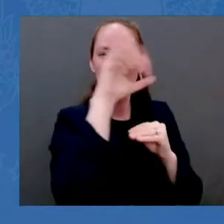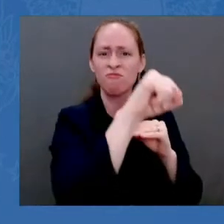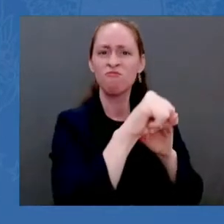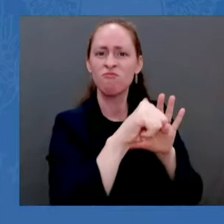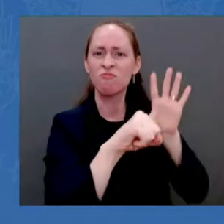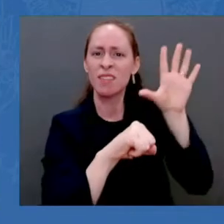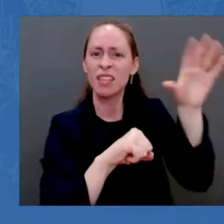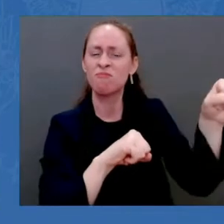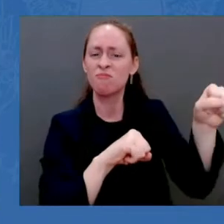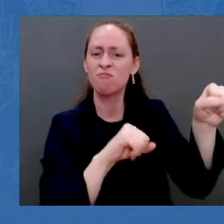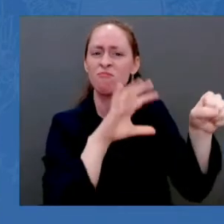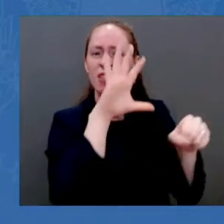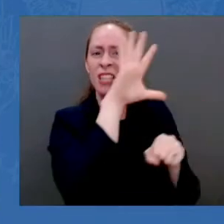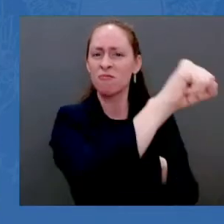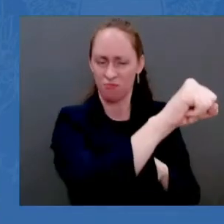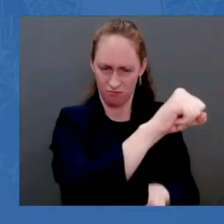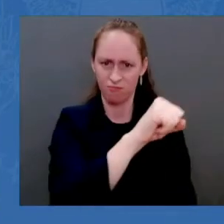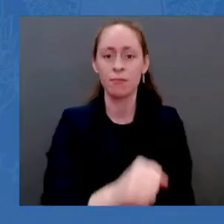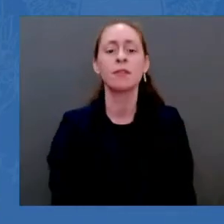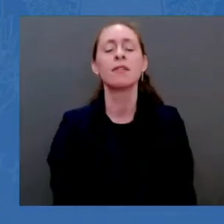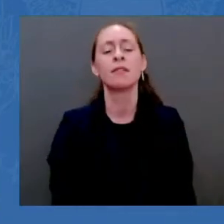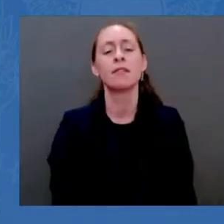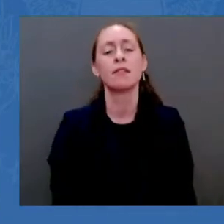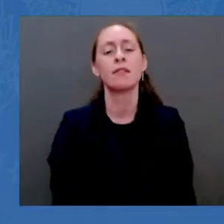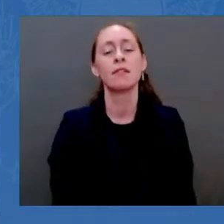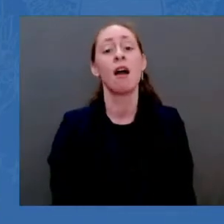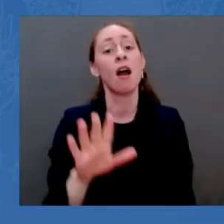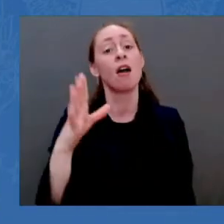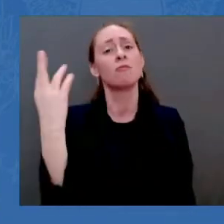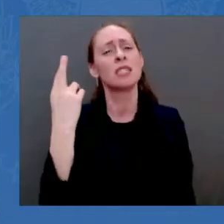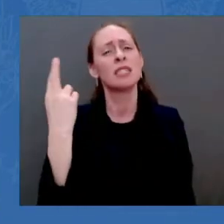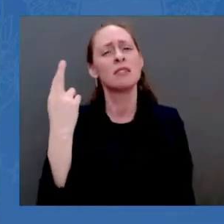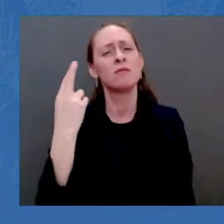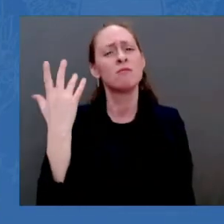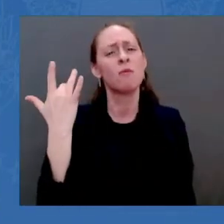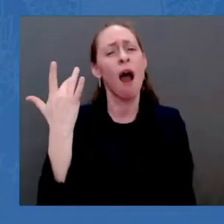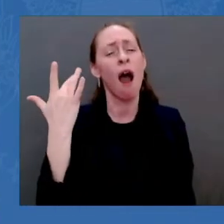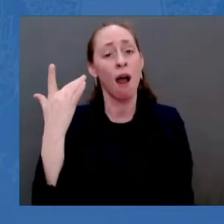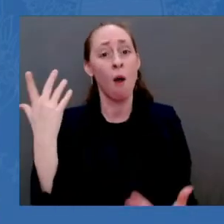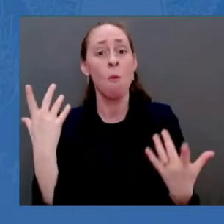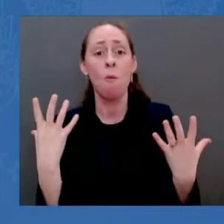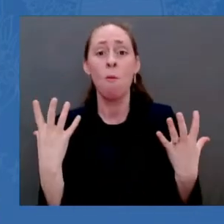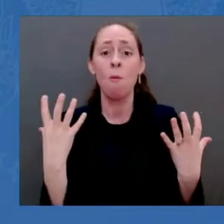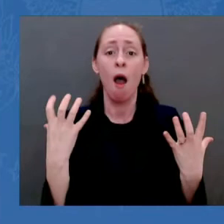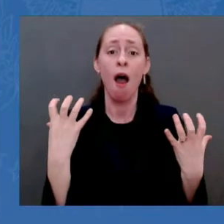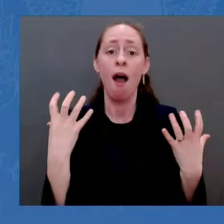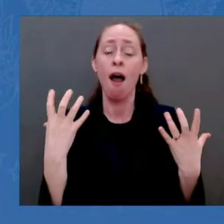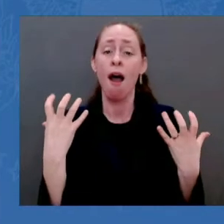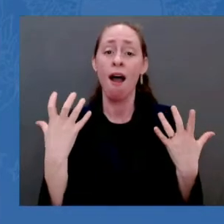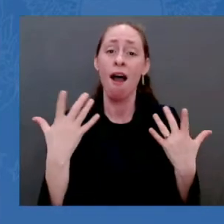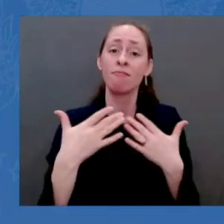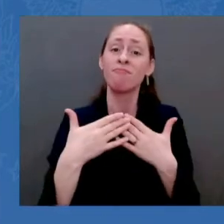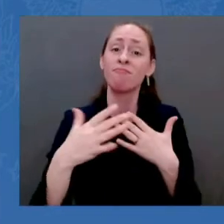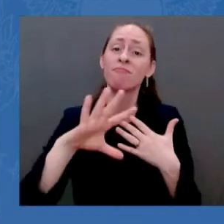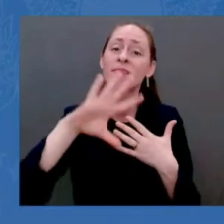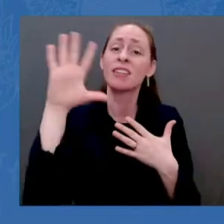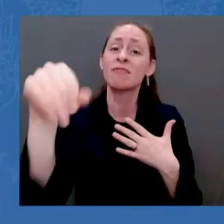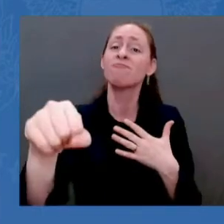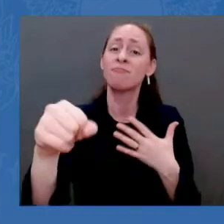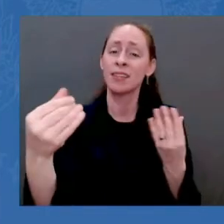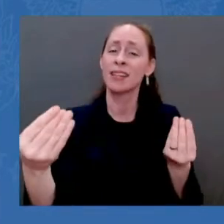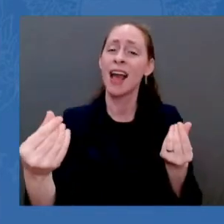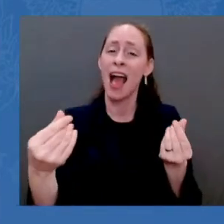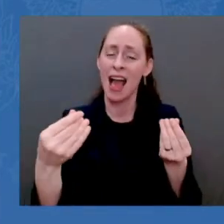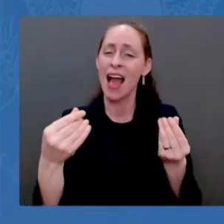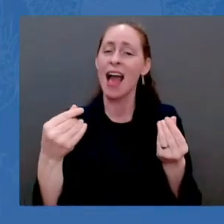in my view. And if we listened to his speech last night — and many of you did, I know — he's setting up a rationale to go